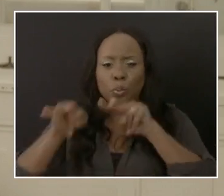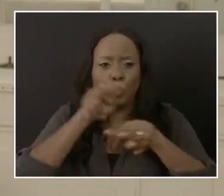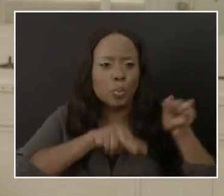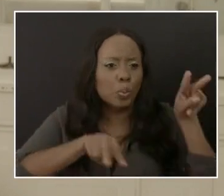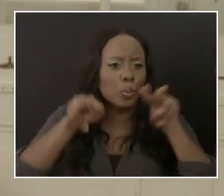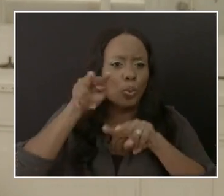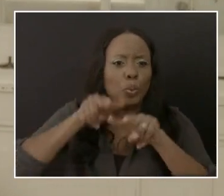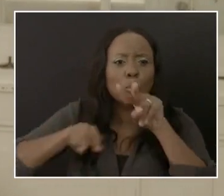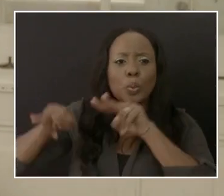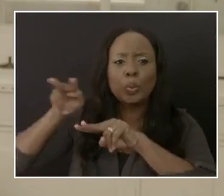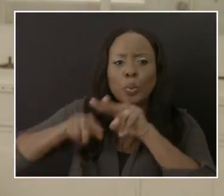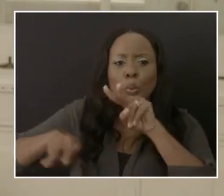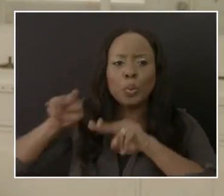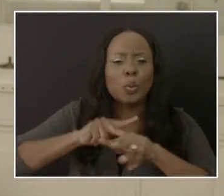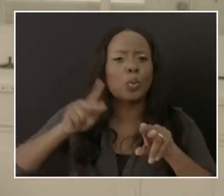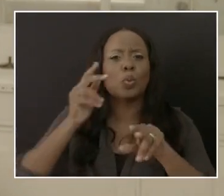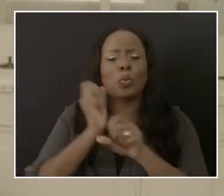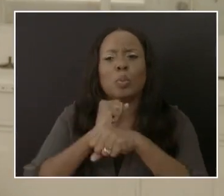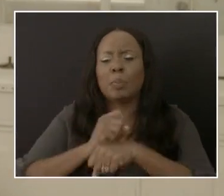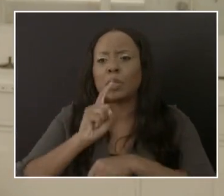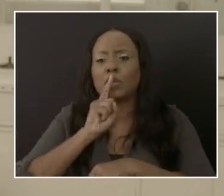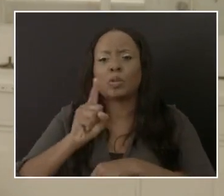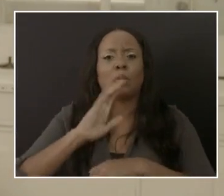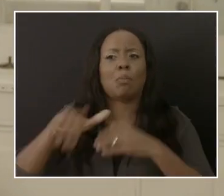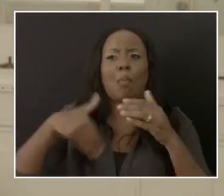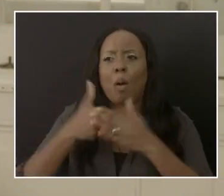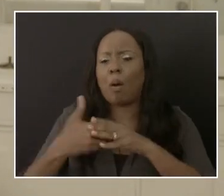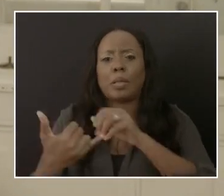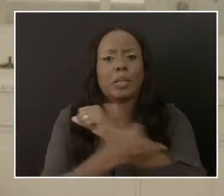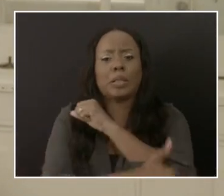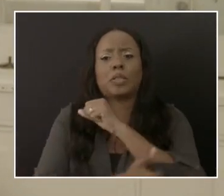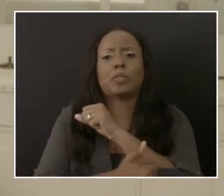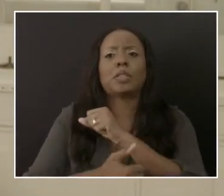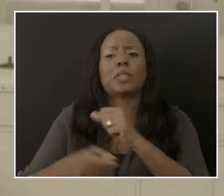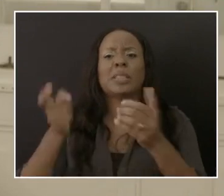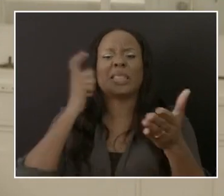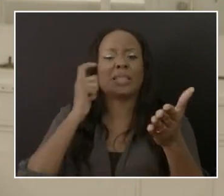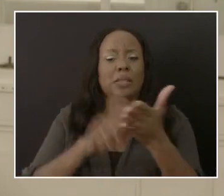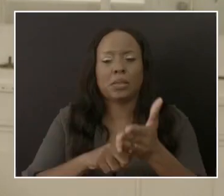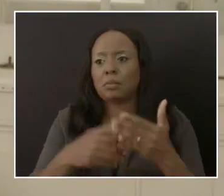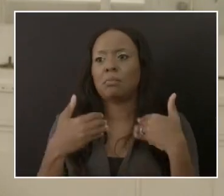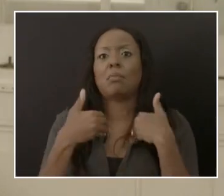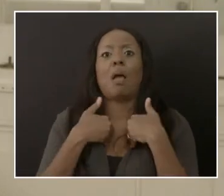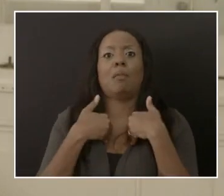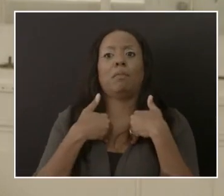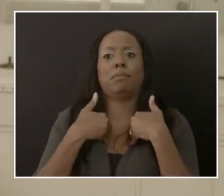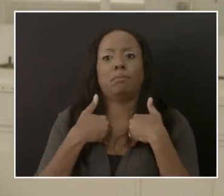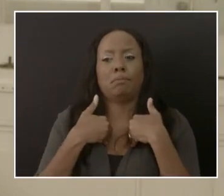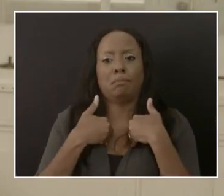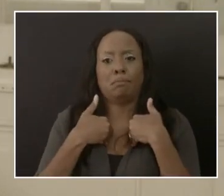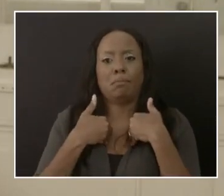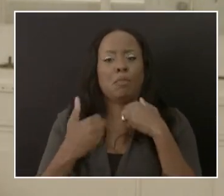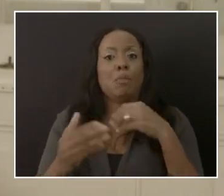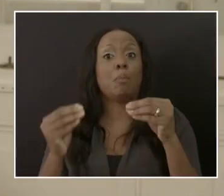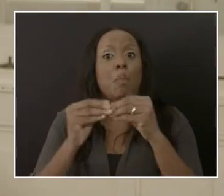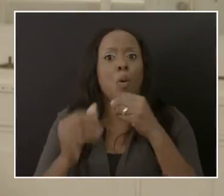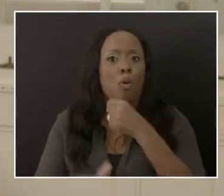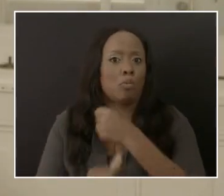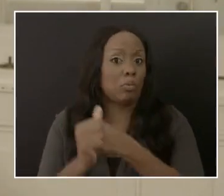that have been identified as countries that have potential risks